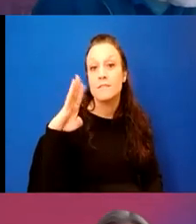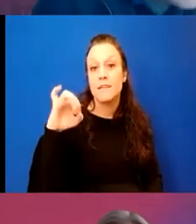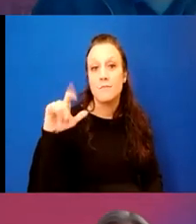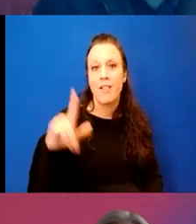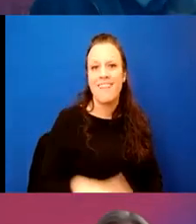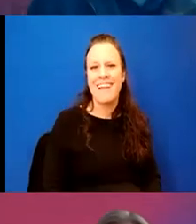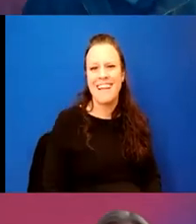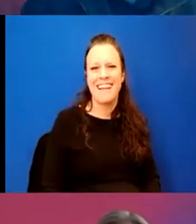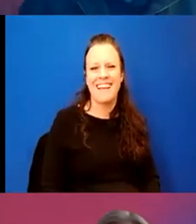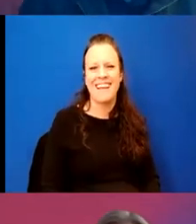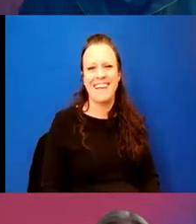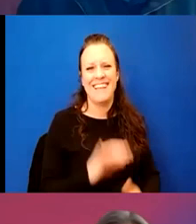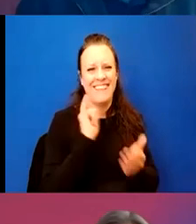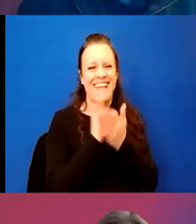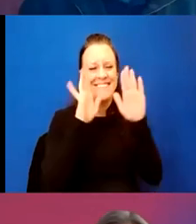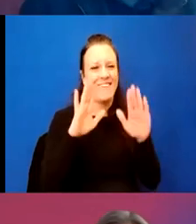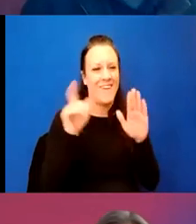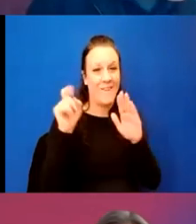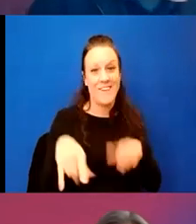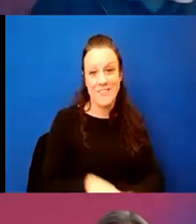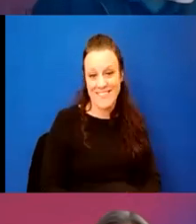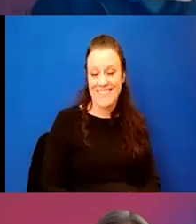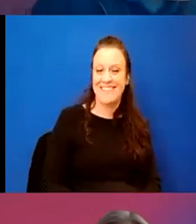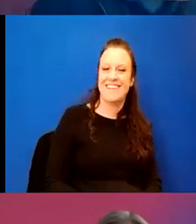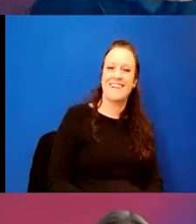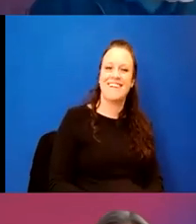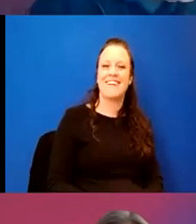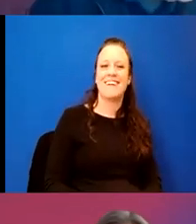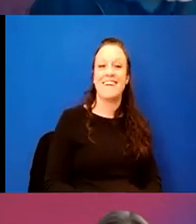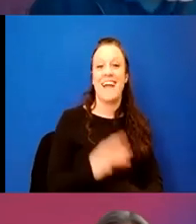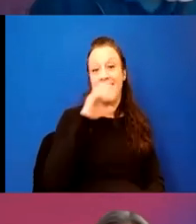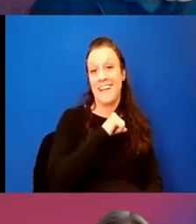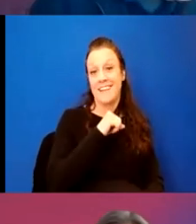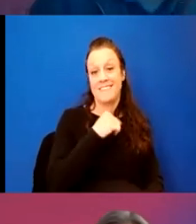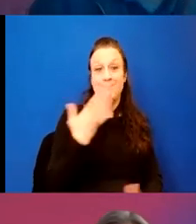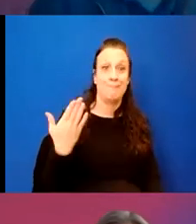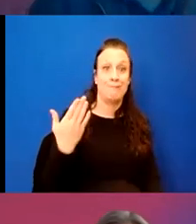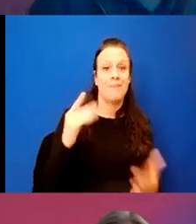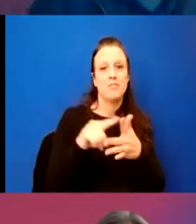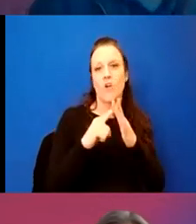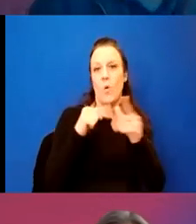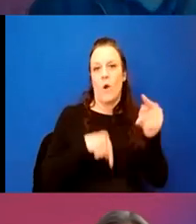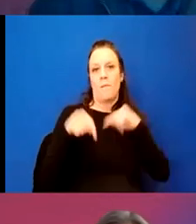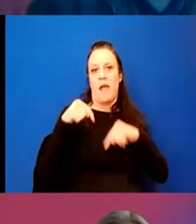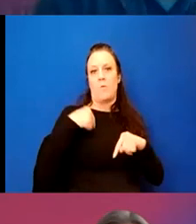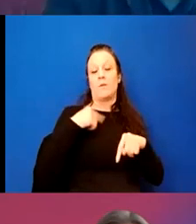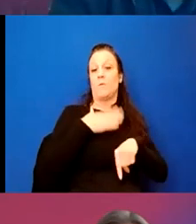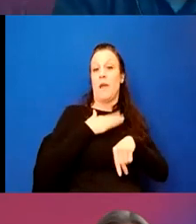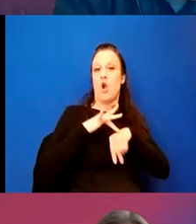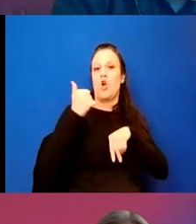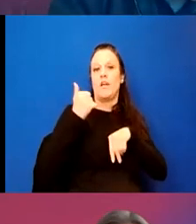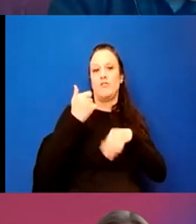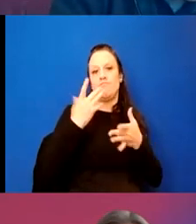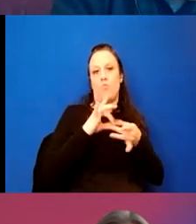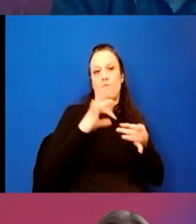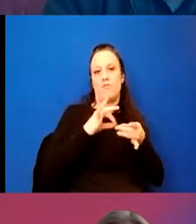That's a great question. Um, well, I guess kind of starting working backwards to my earlier reference,